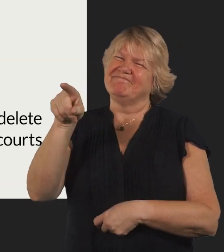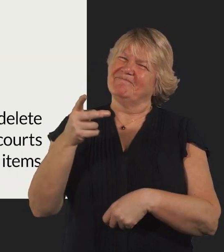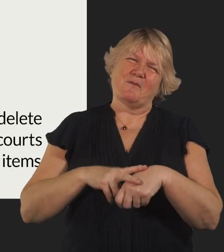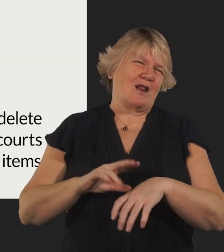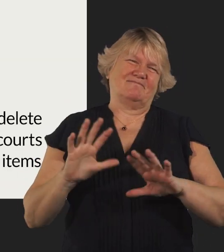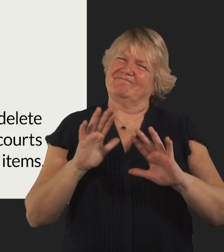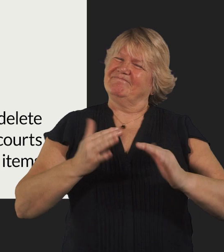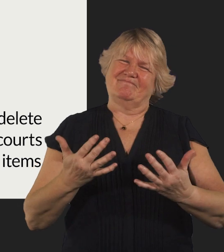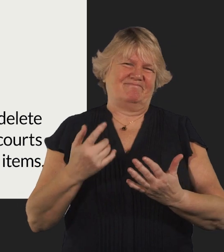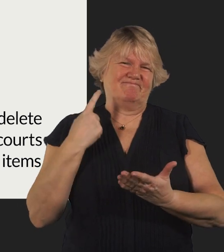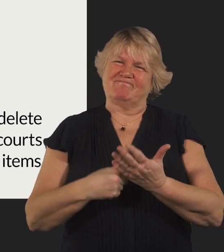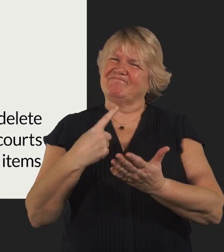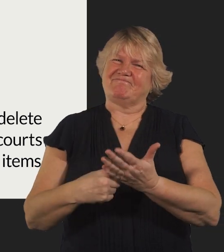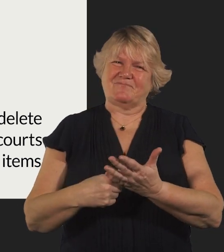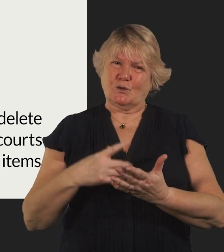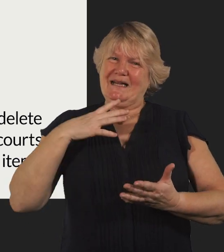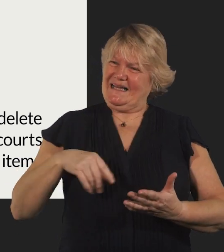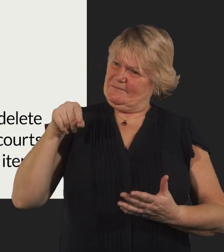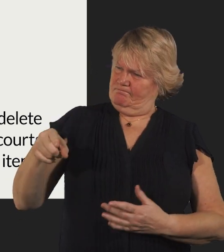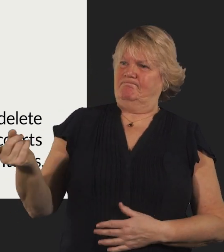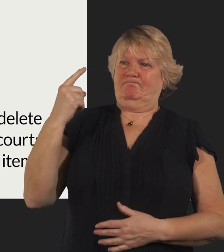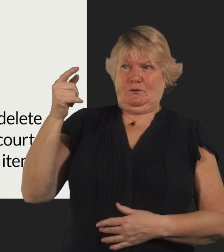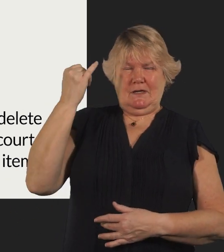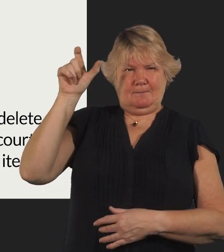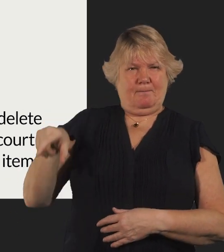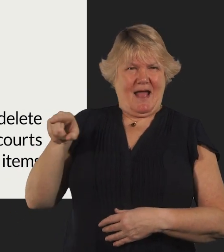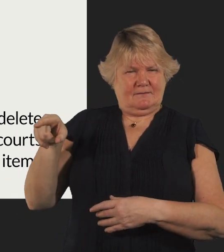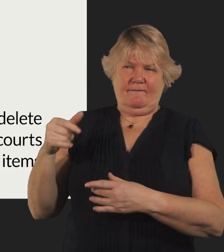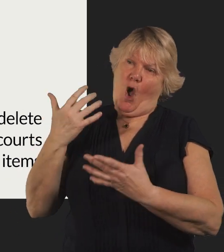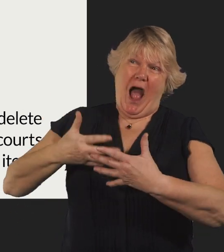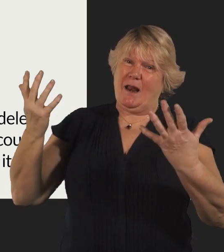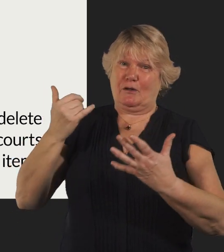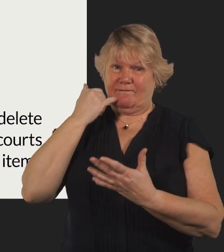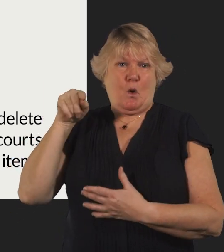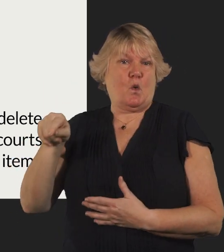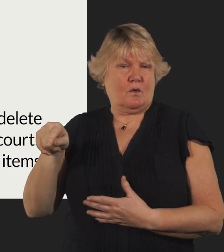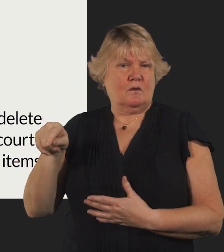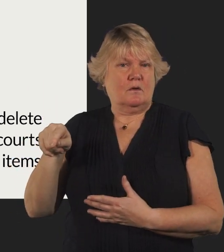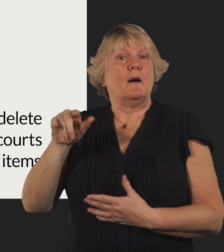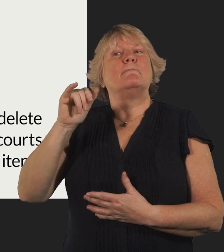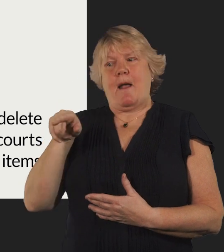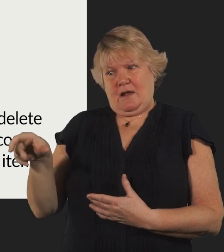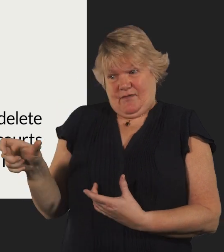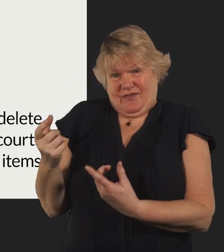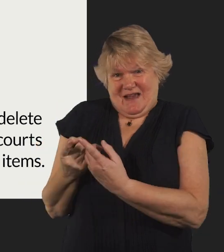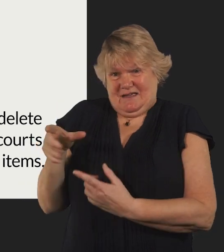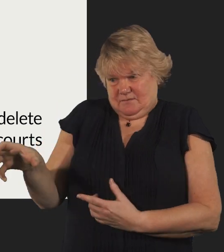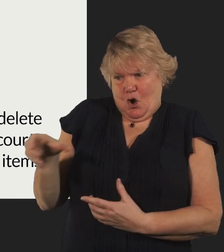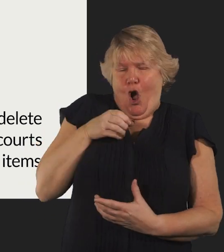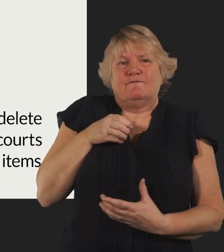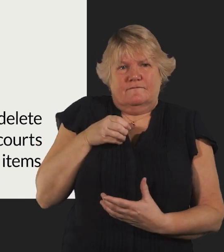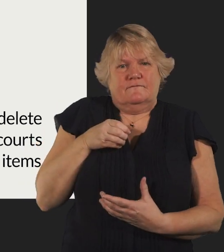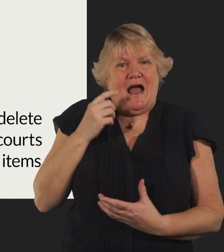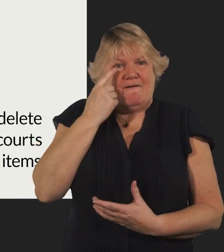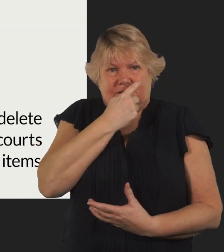police do not have any powers to require a suspect or anyone to delete information. They may well seize a device as